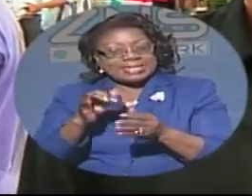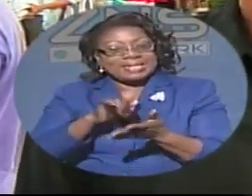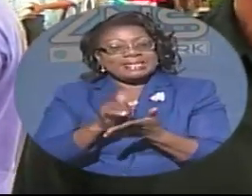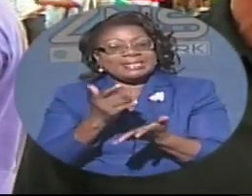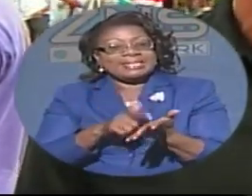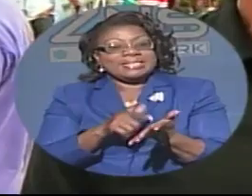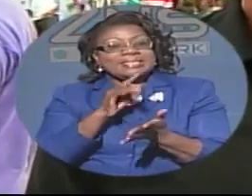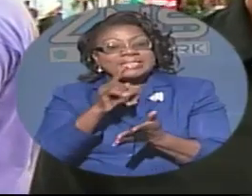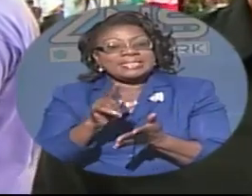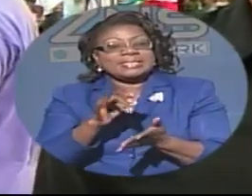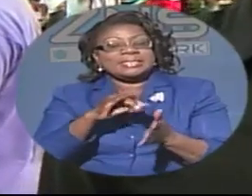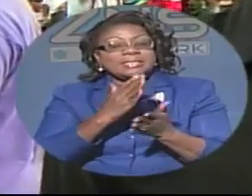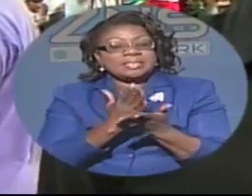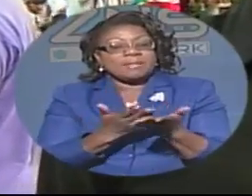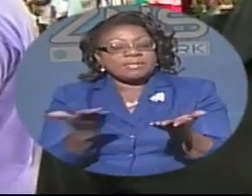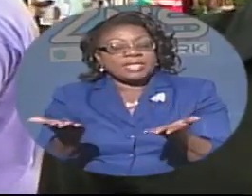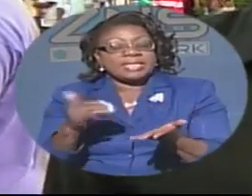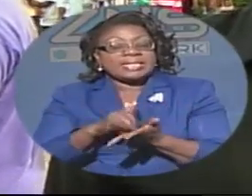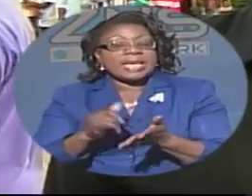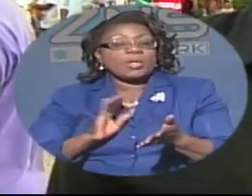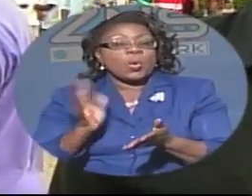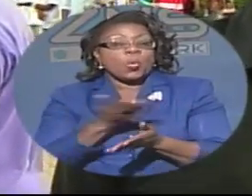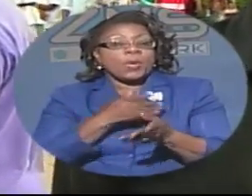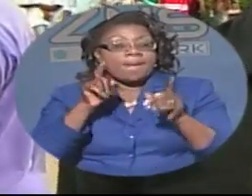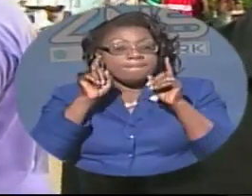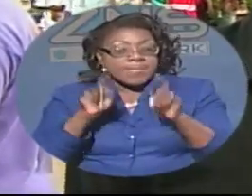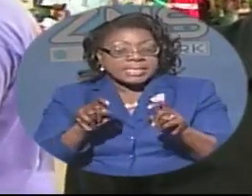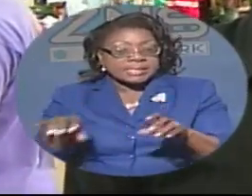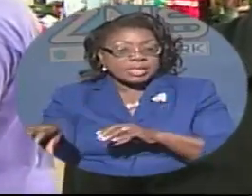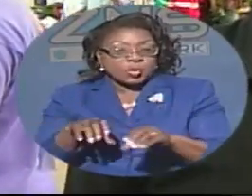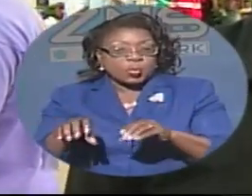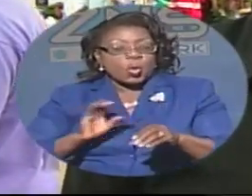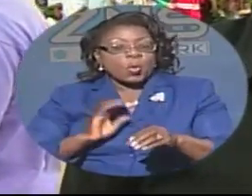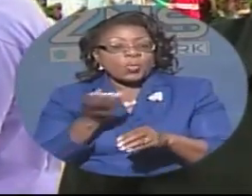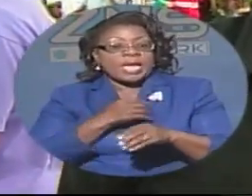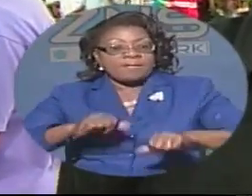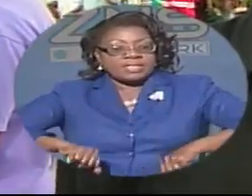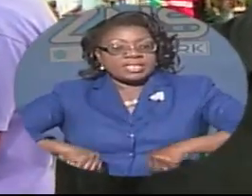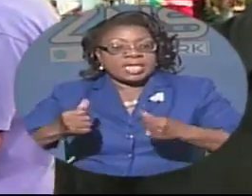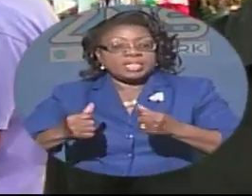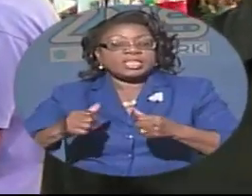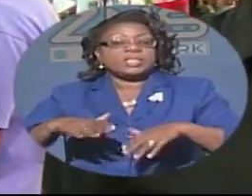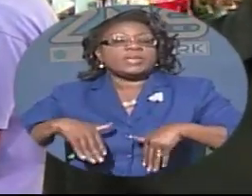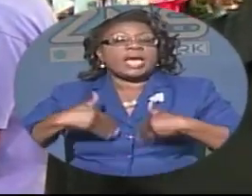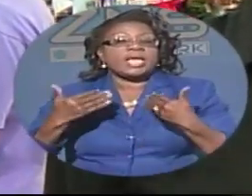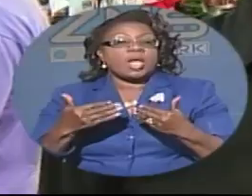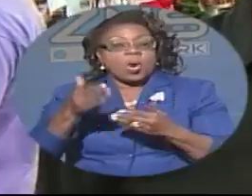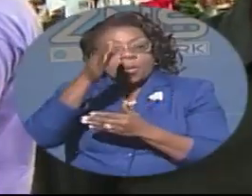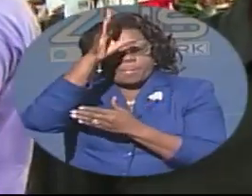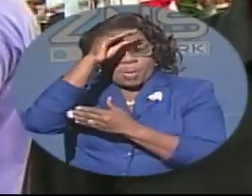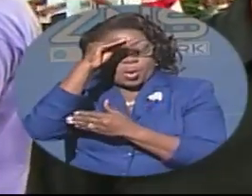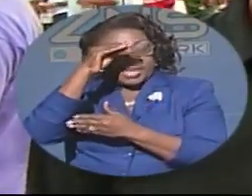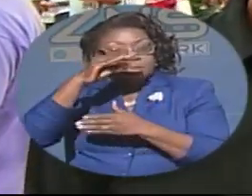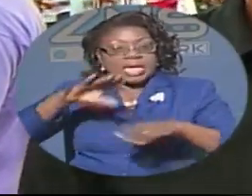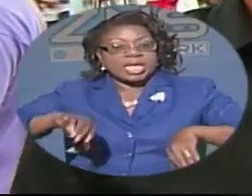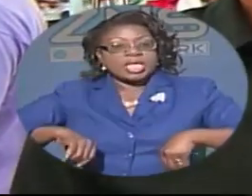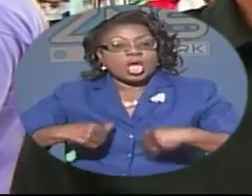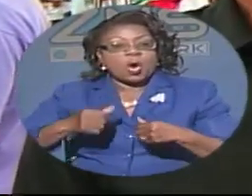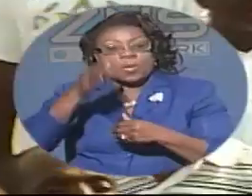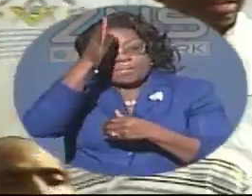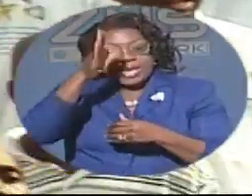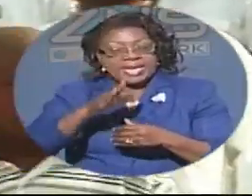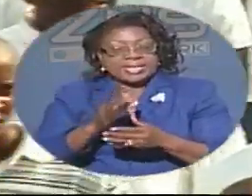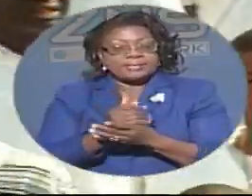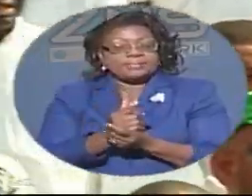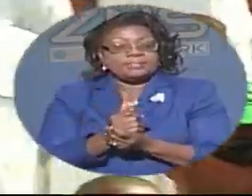in the community should be out here today because we have challenges with our young boys our young men and we have to we have to